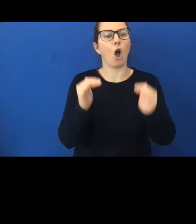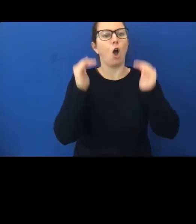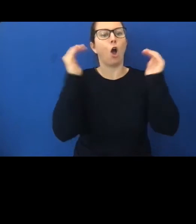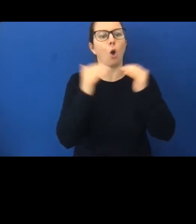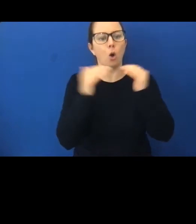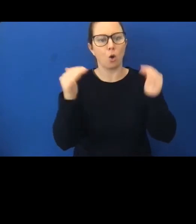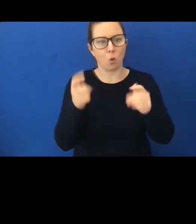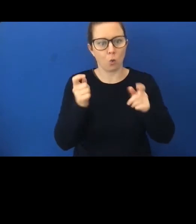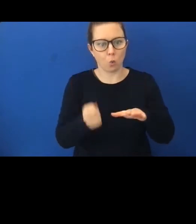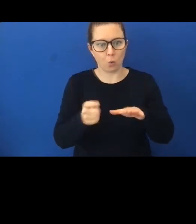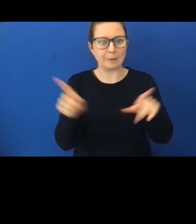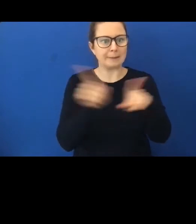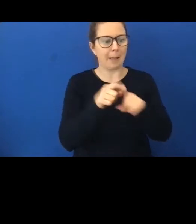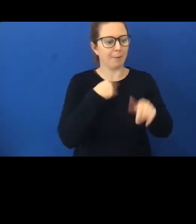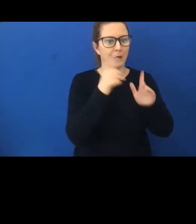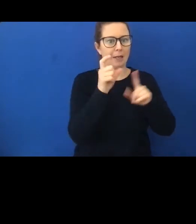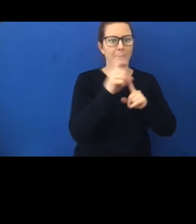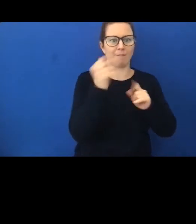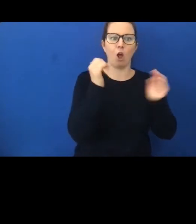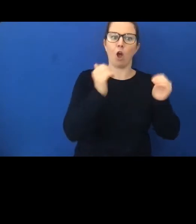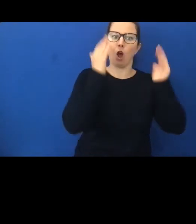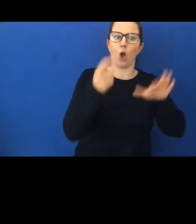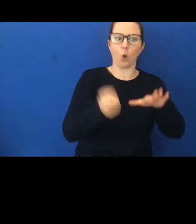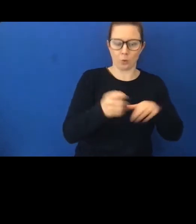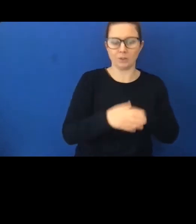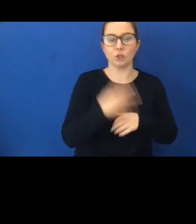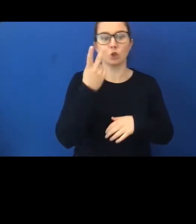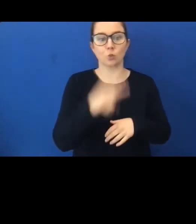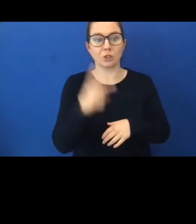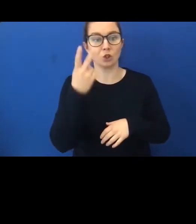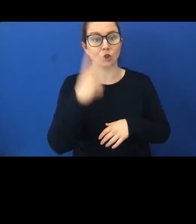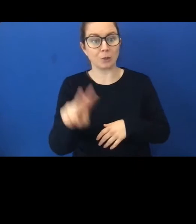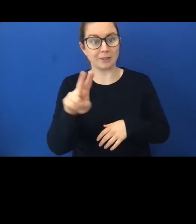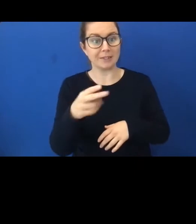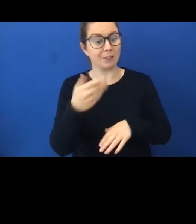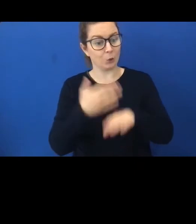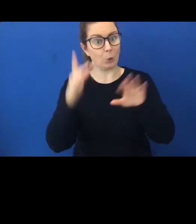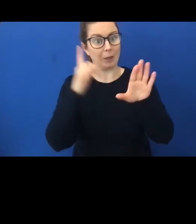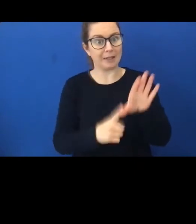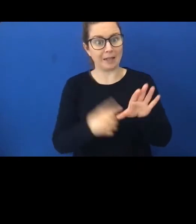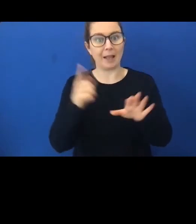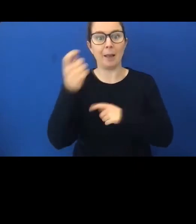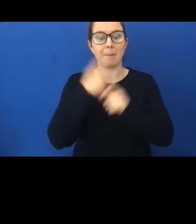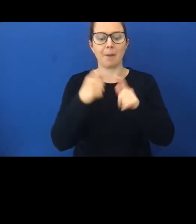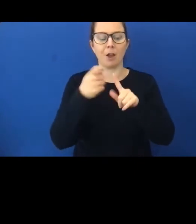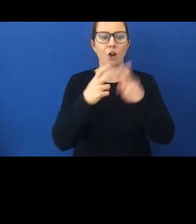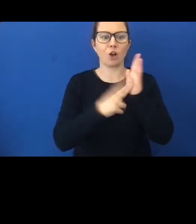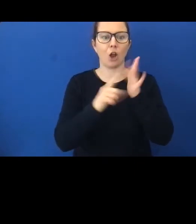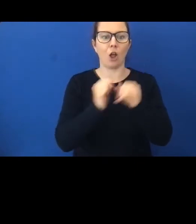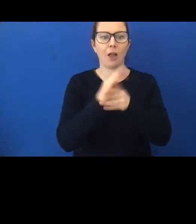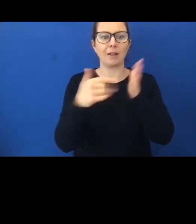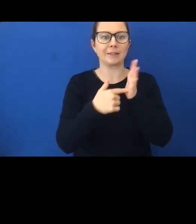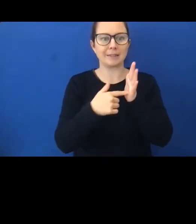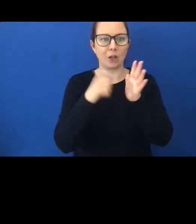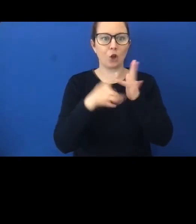in Canberra. And in the 2020 New Year Honours, was appointed a Knight Companion of the New